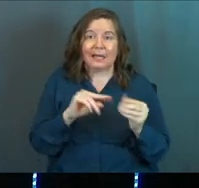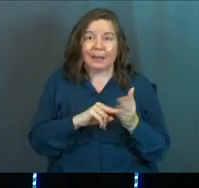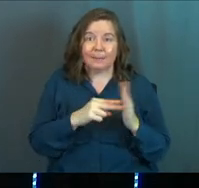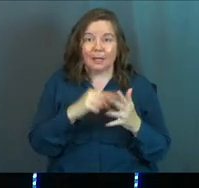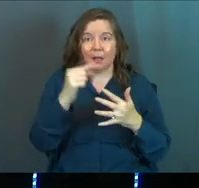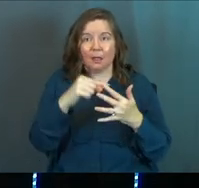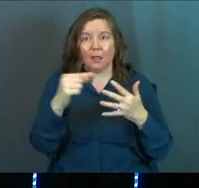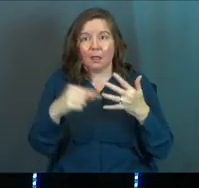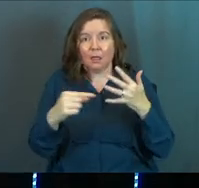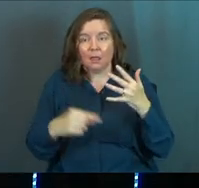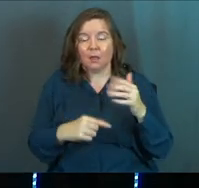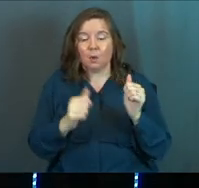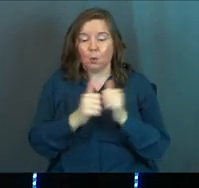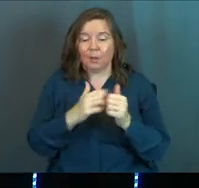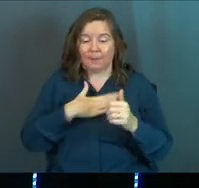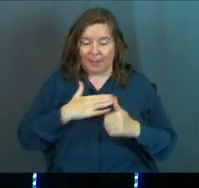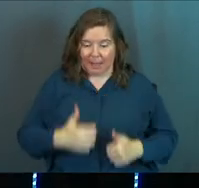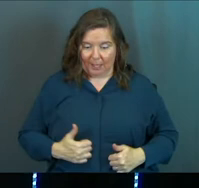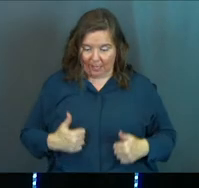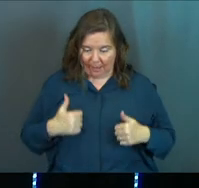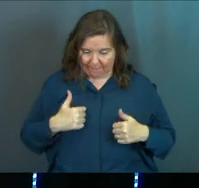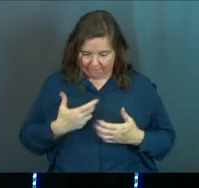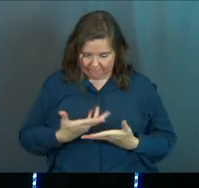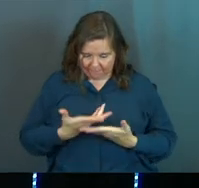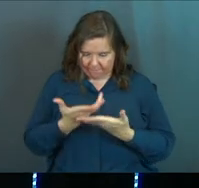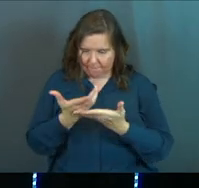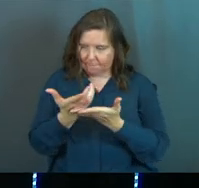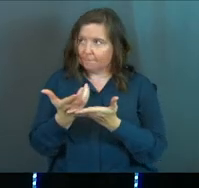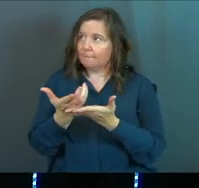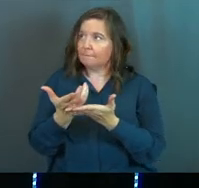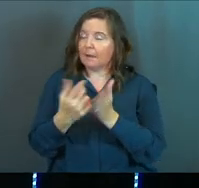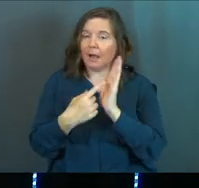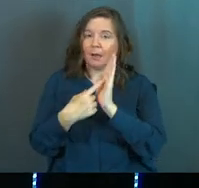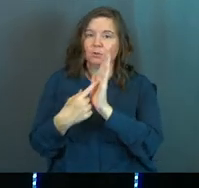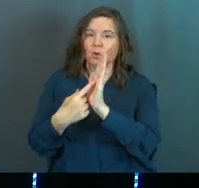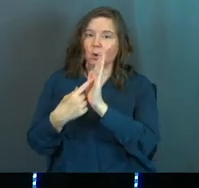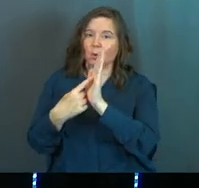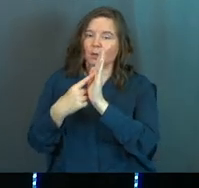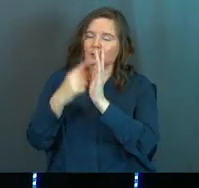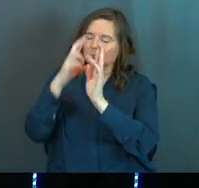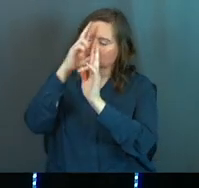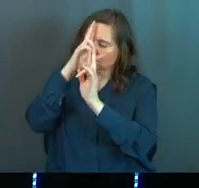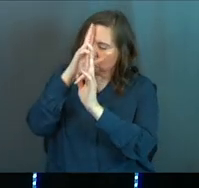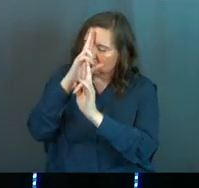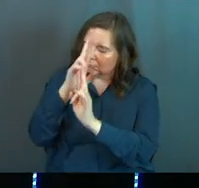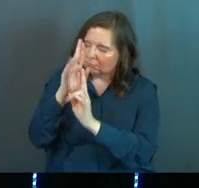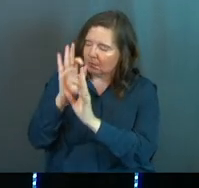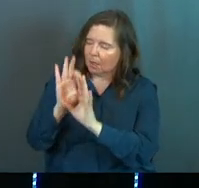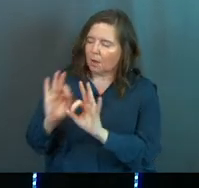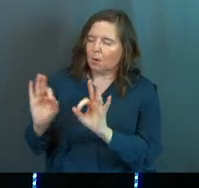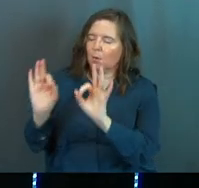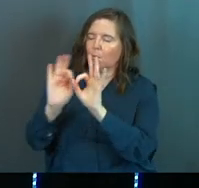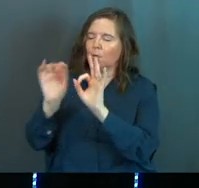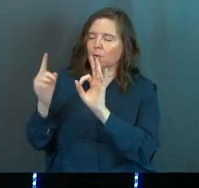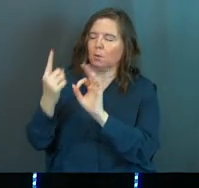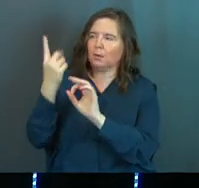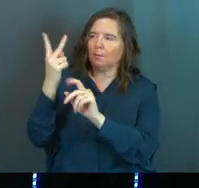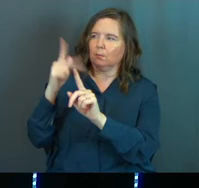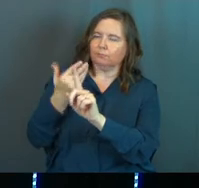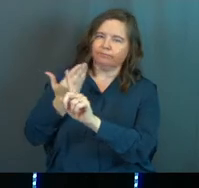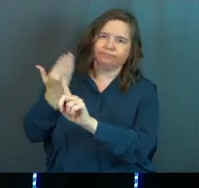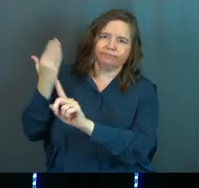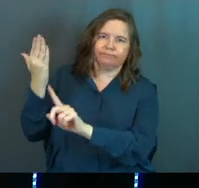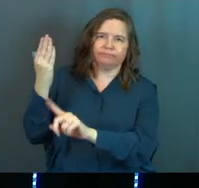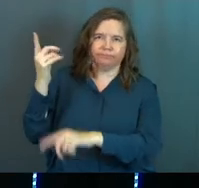Worship means that with my life, I'm showing adoration and worth to the only worthy one.